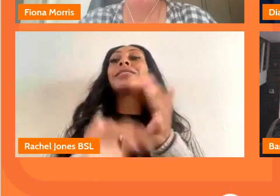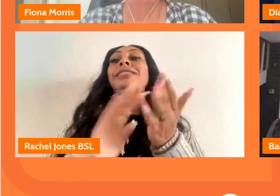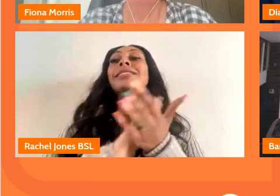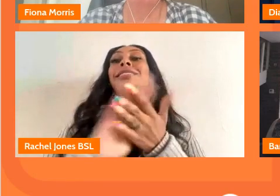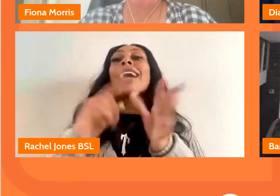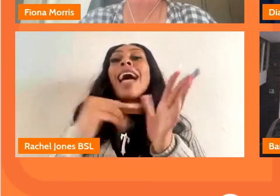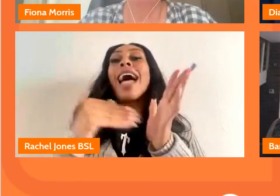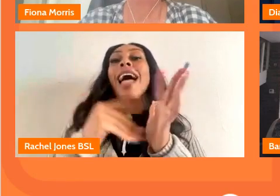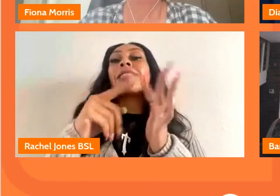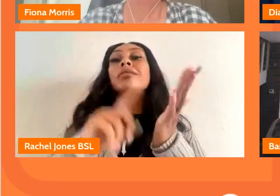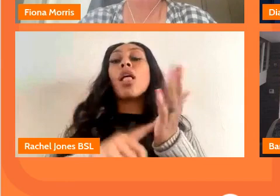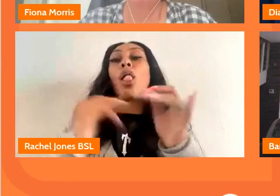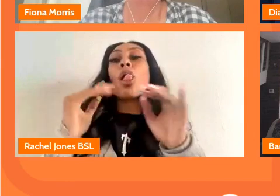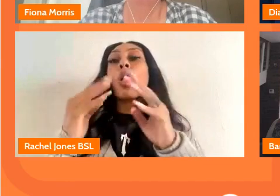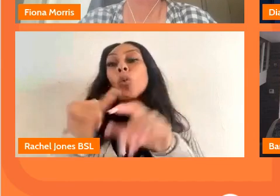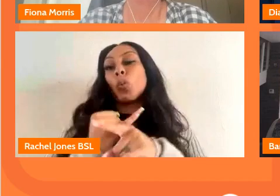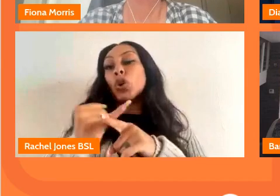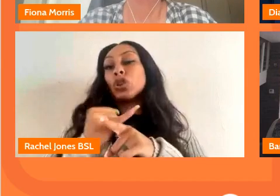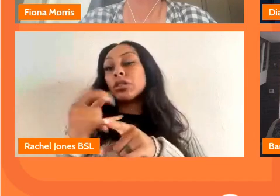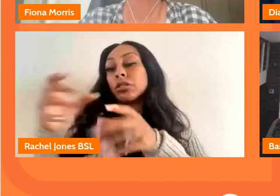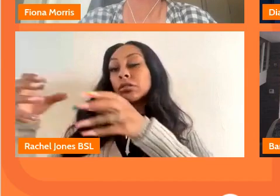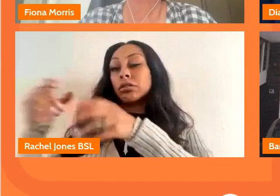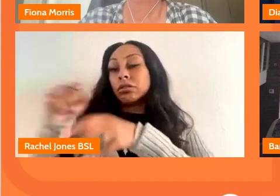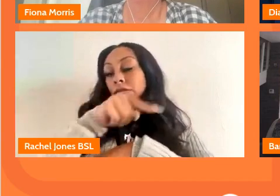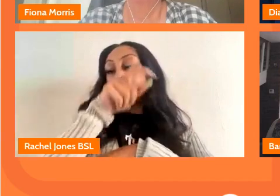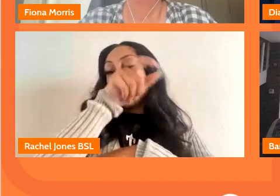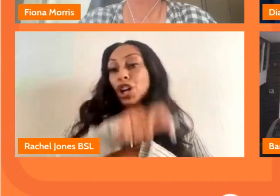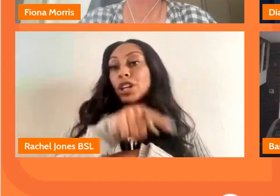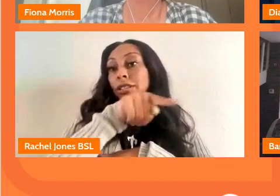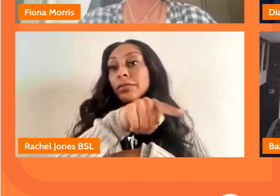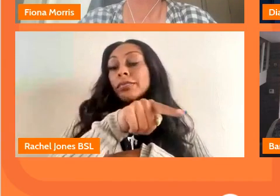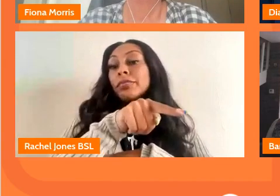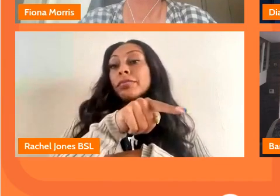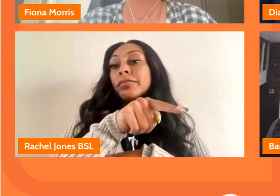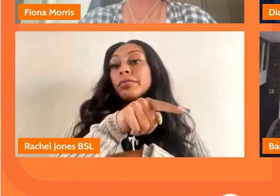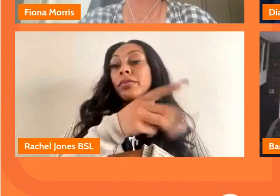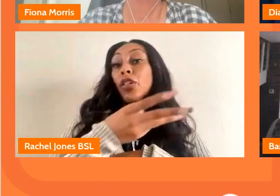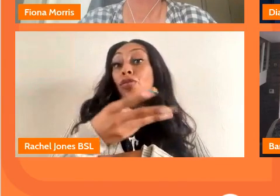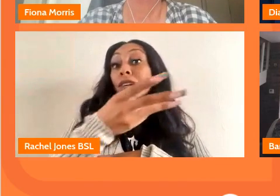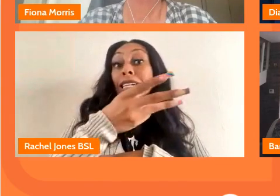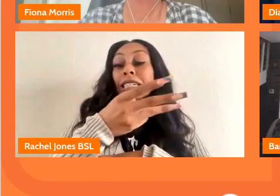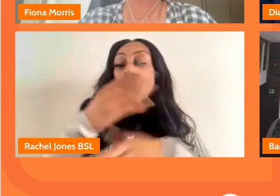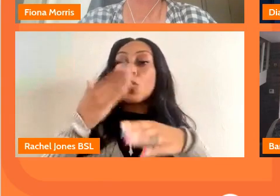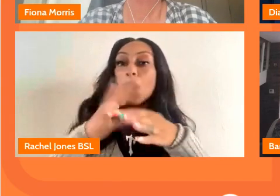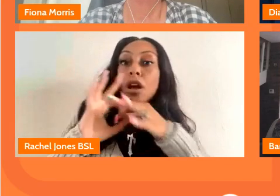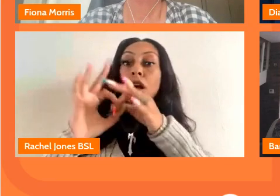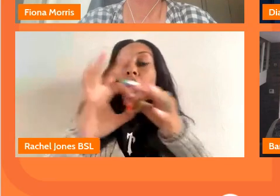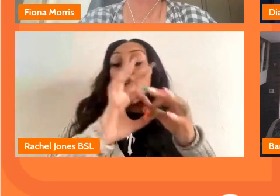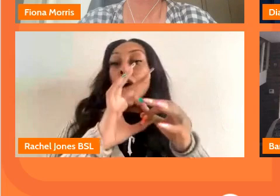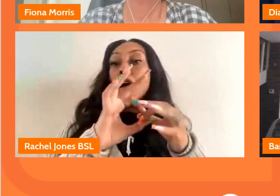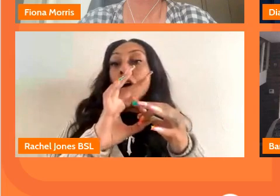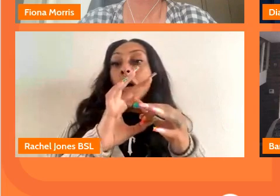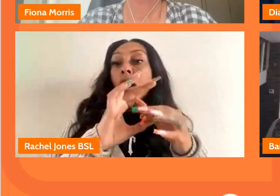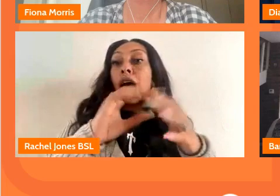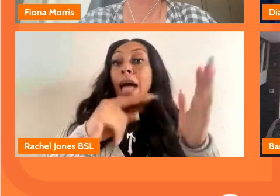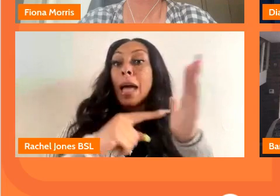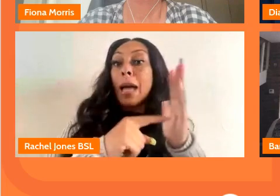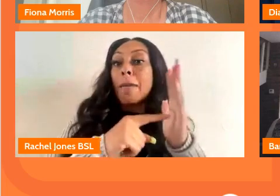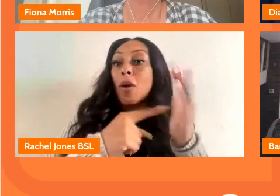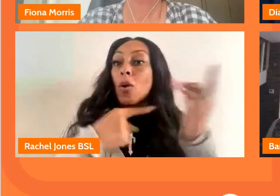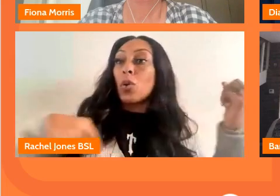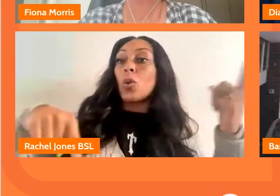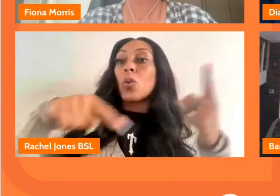bernard dean avaristo anish kapoor akram khan and nadia fall and it was really important for us that in their